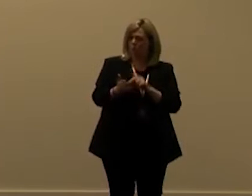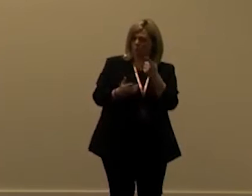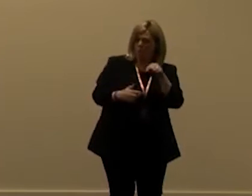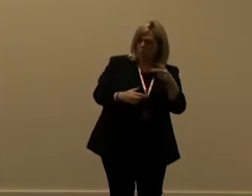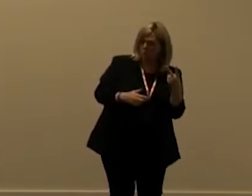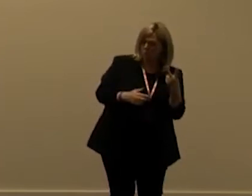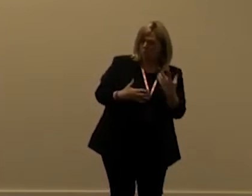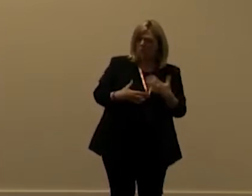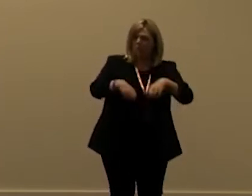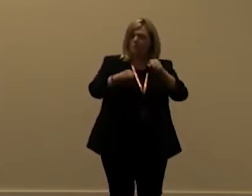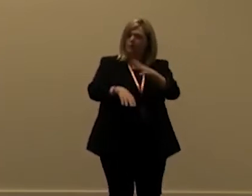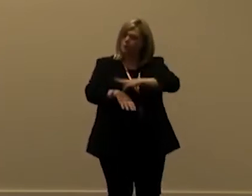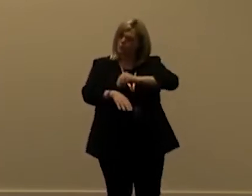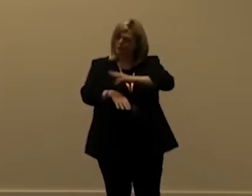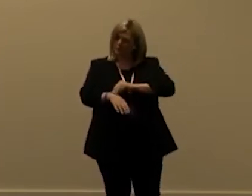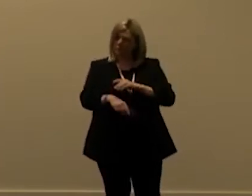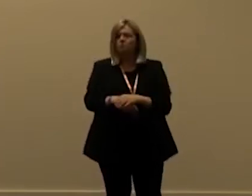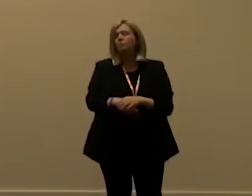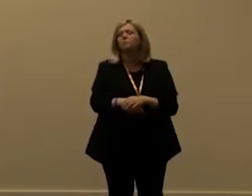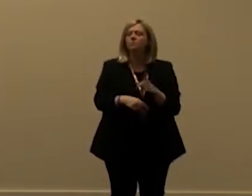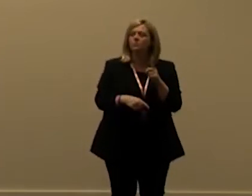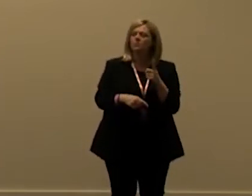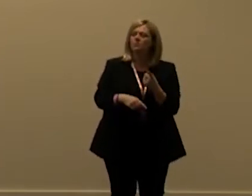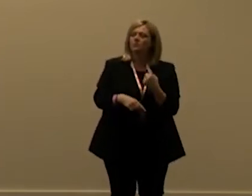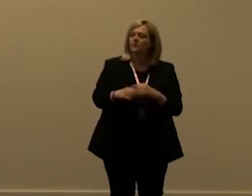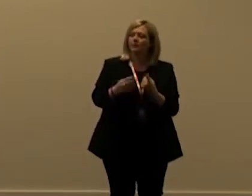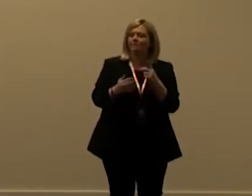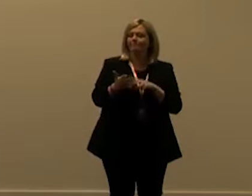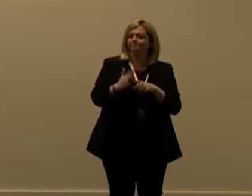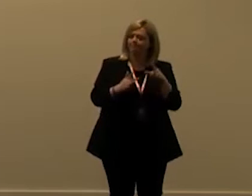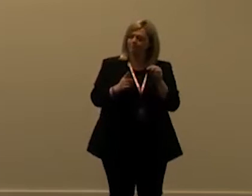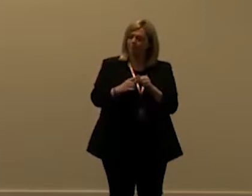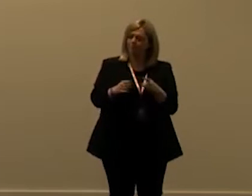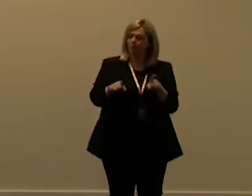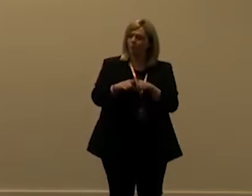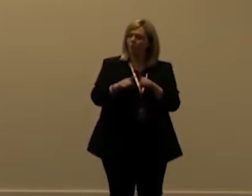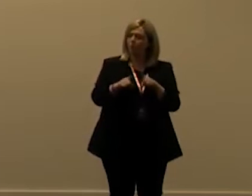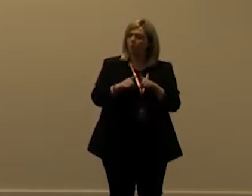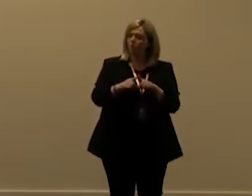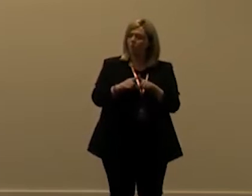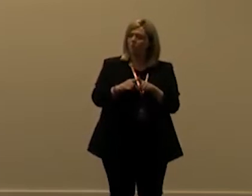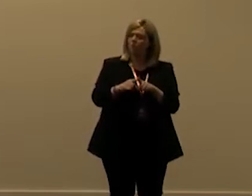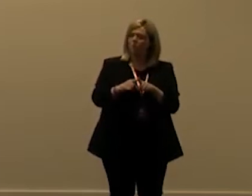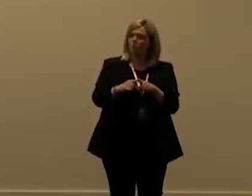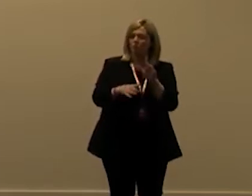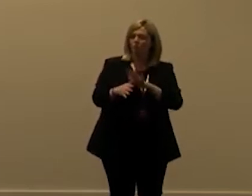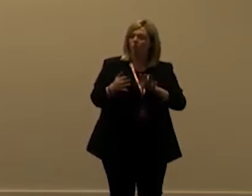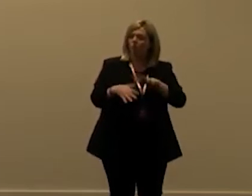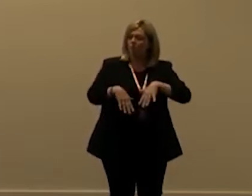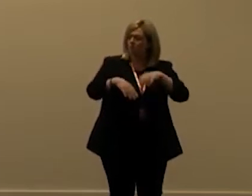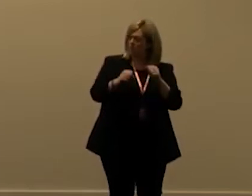when it came to sweden um i'm a 10-time mvp uh i've also been awarded the cmug all-star